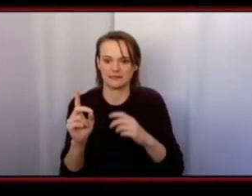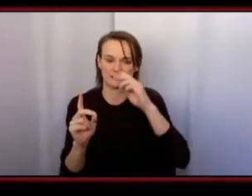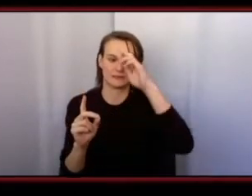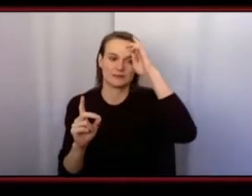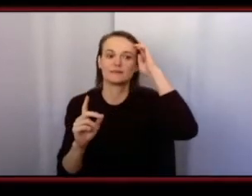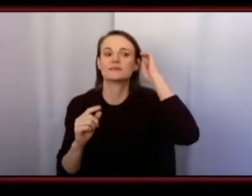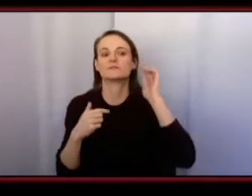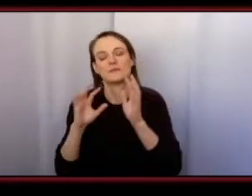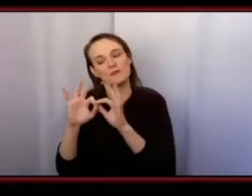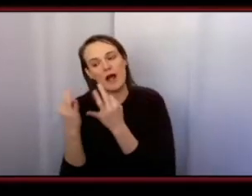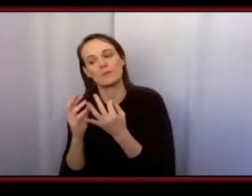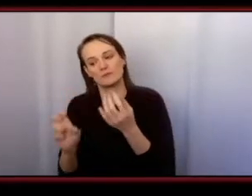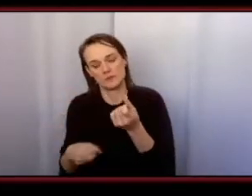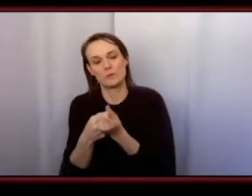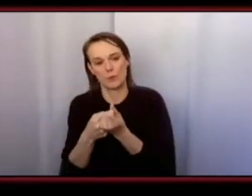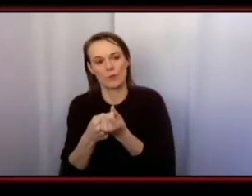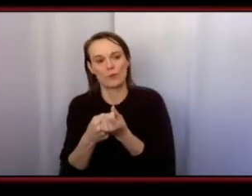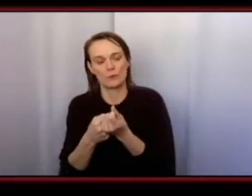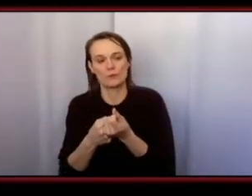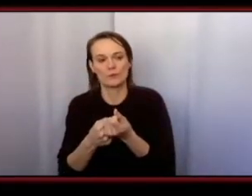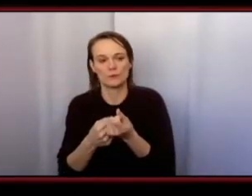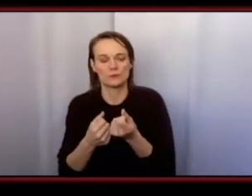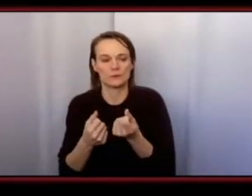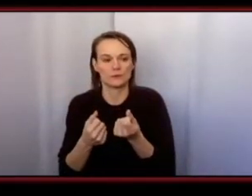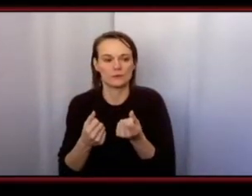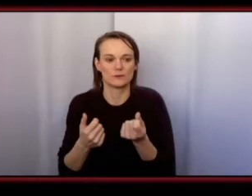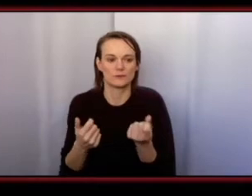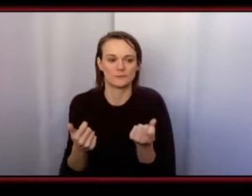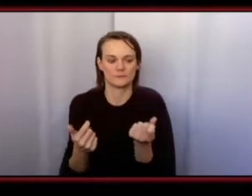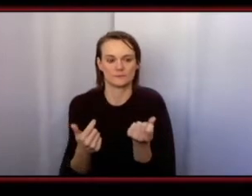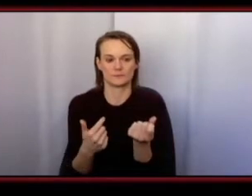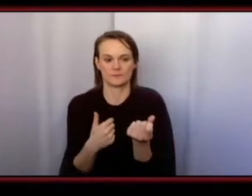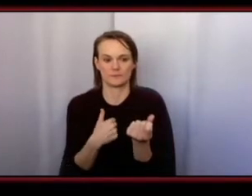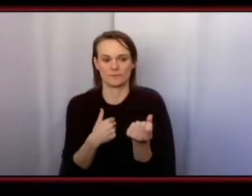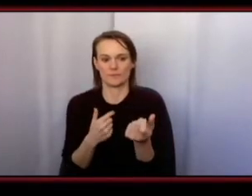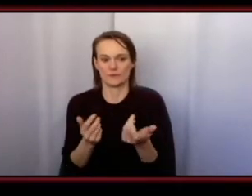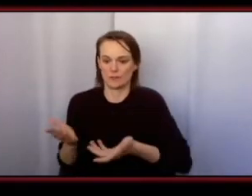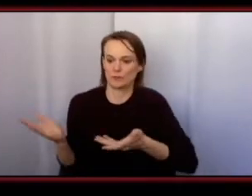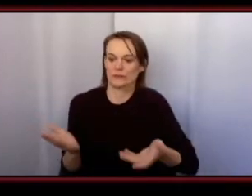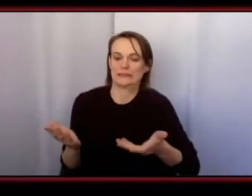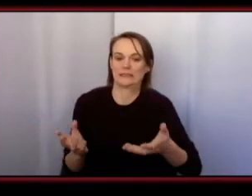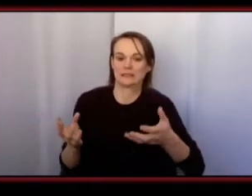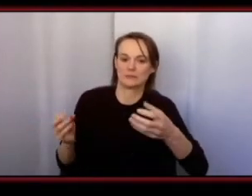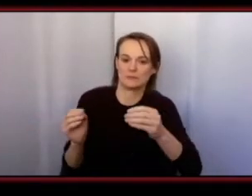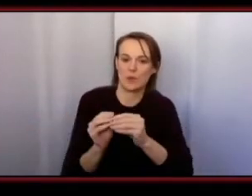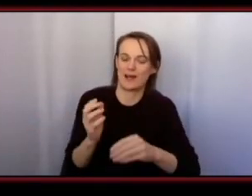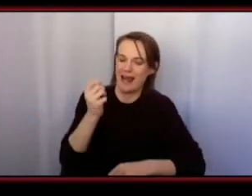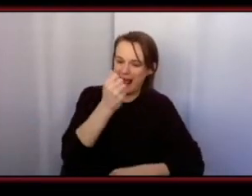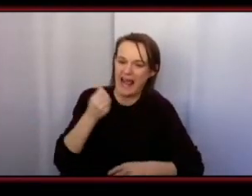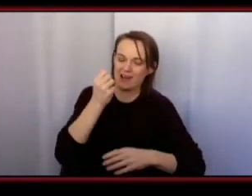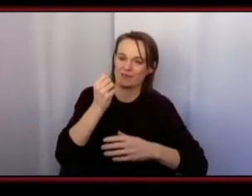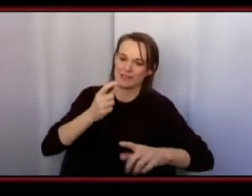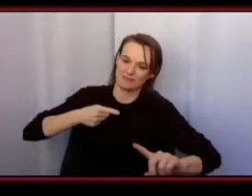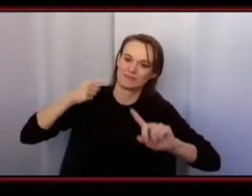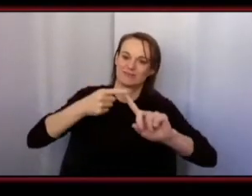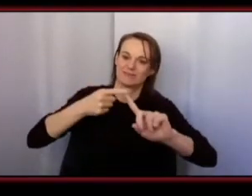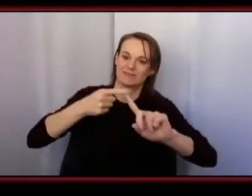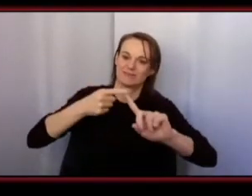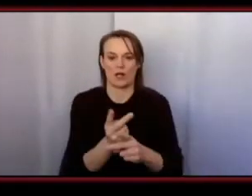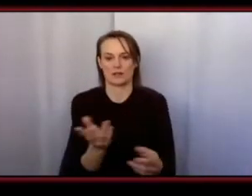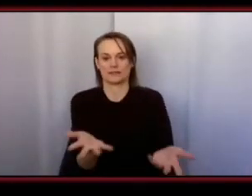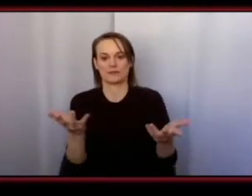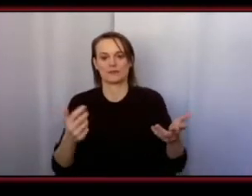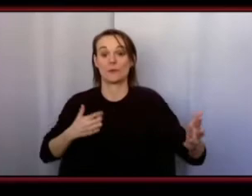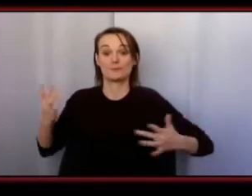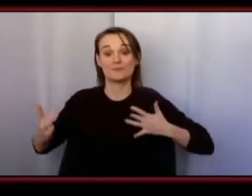had the support of my family i started to bring my you know african-centric products to the markets so i'm just really excited to be